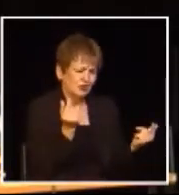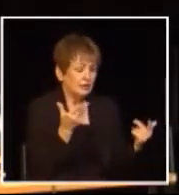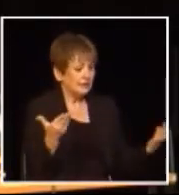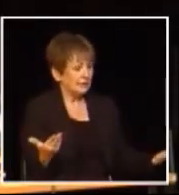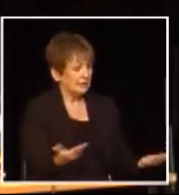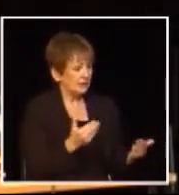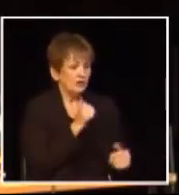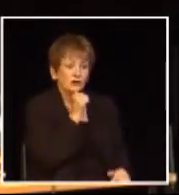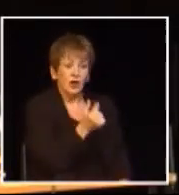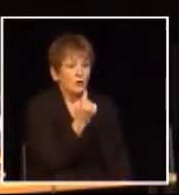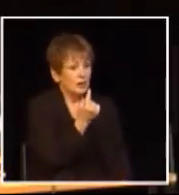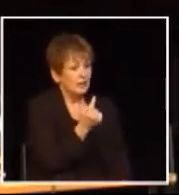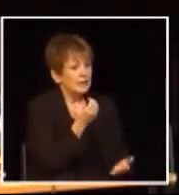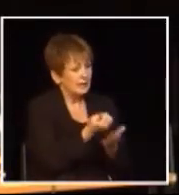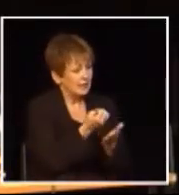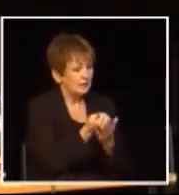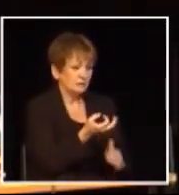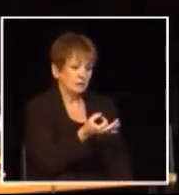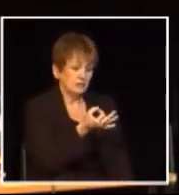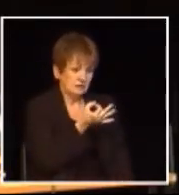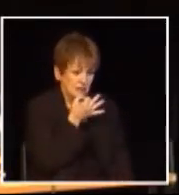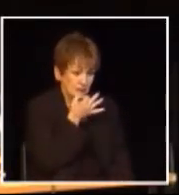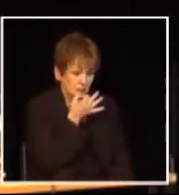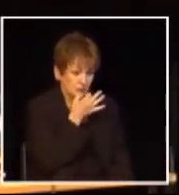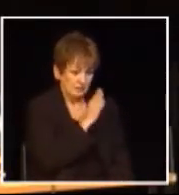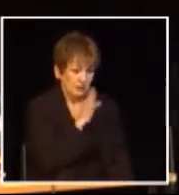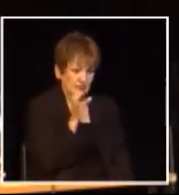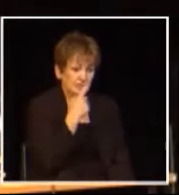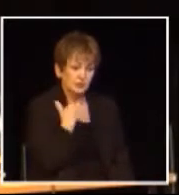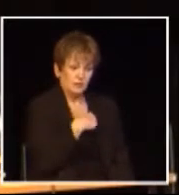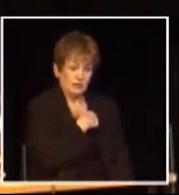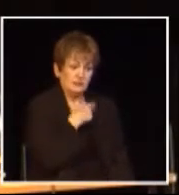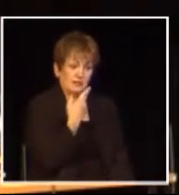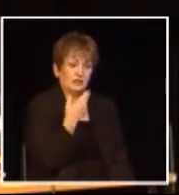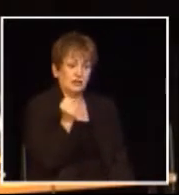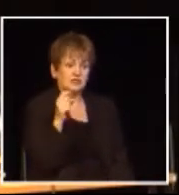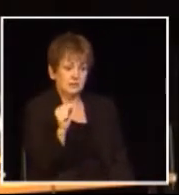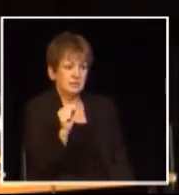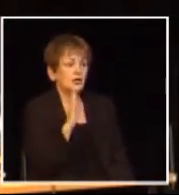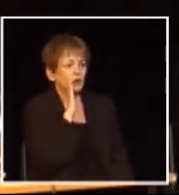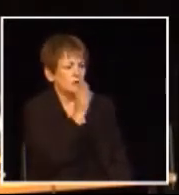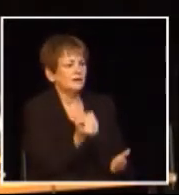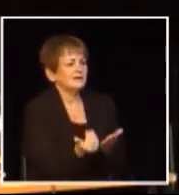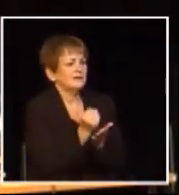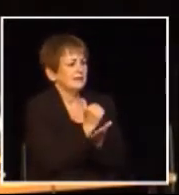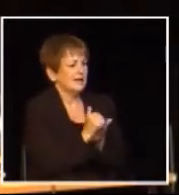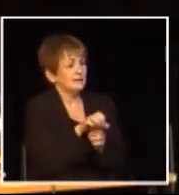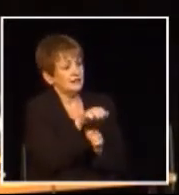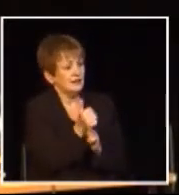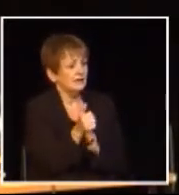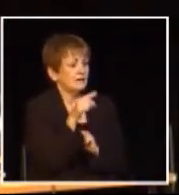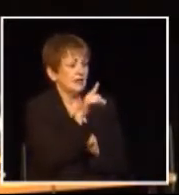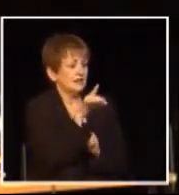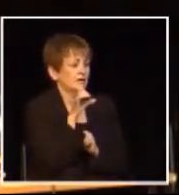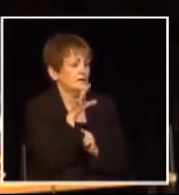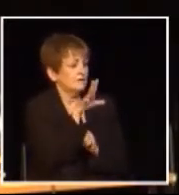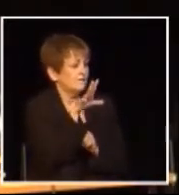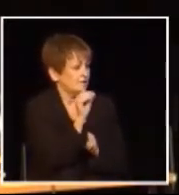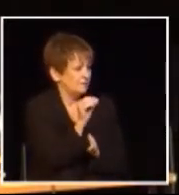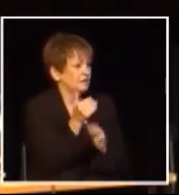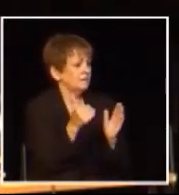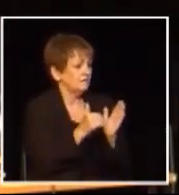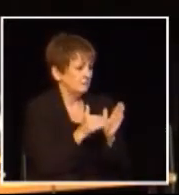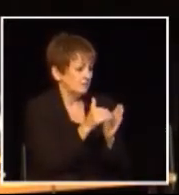been but closer to home here not one economist in British Columbia told us that the HST would collect an